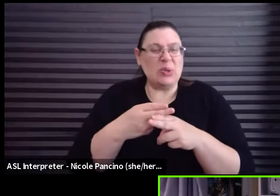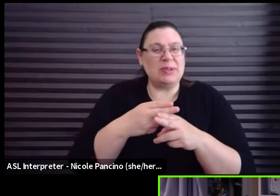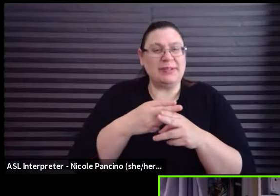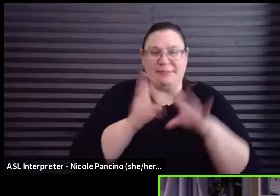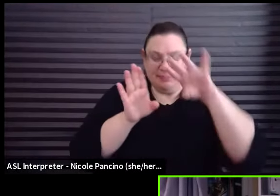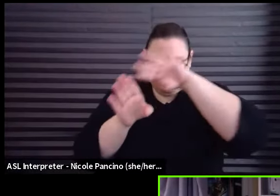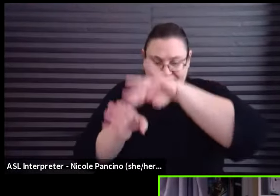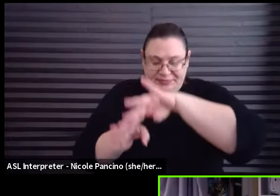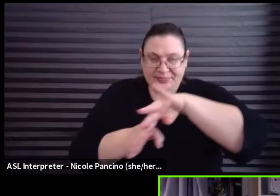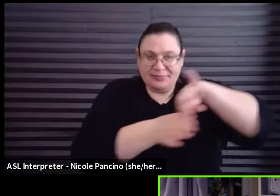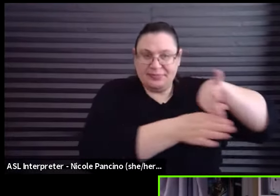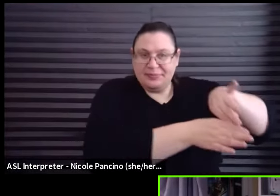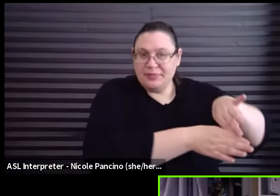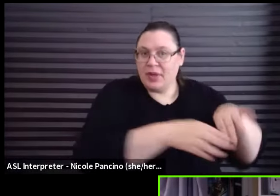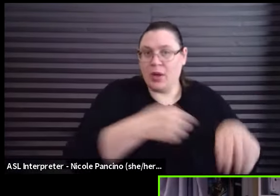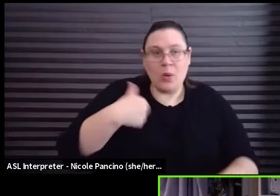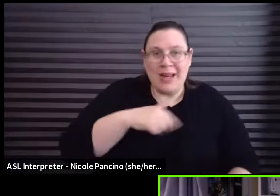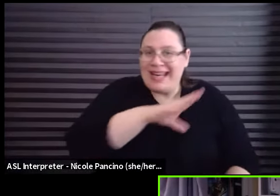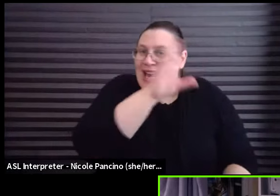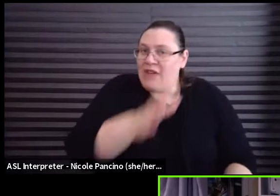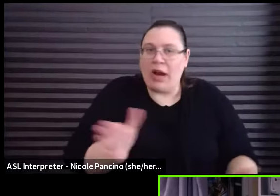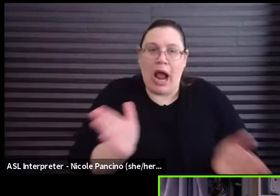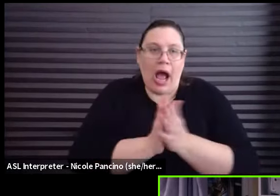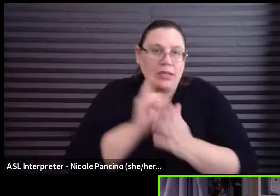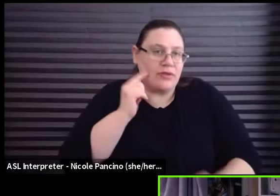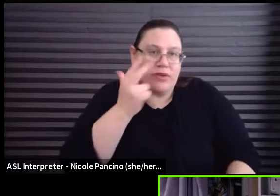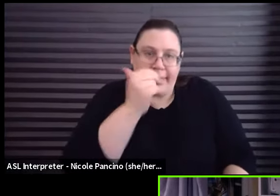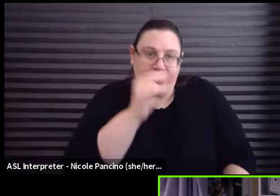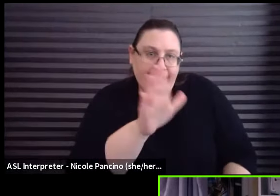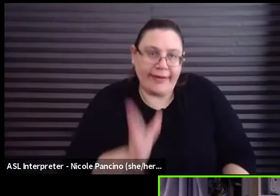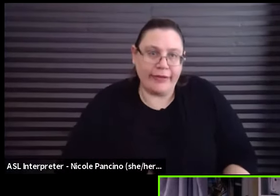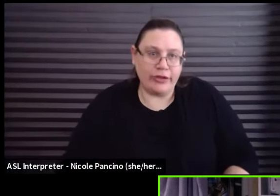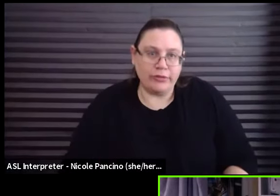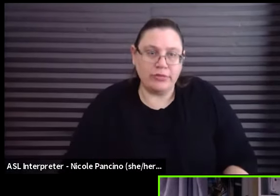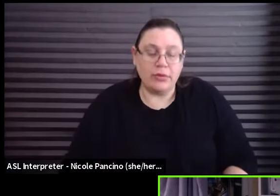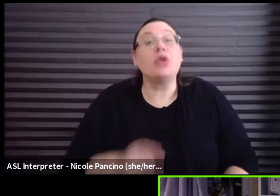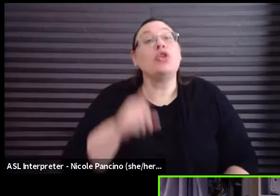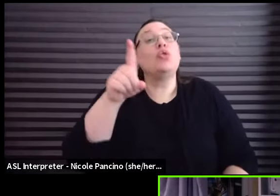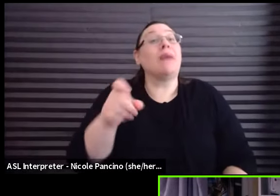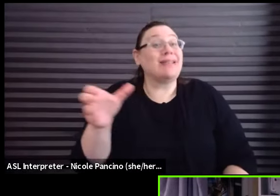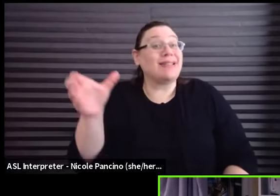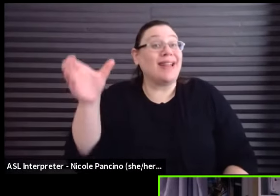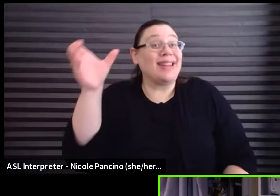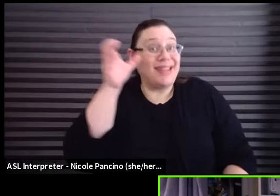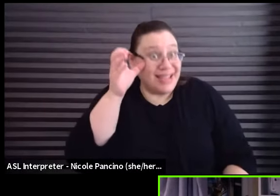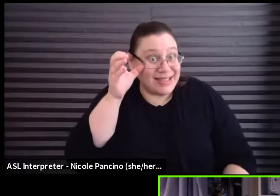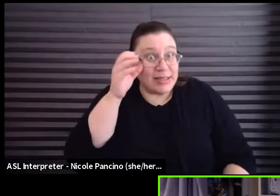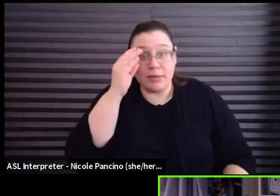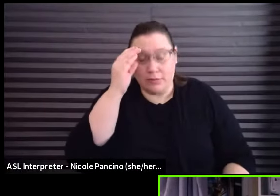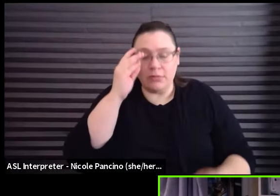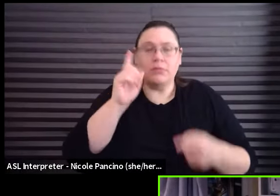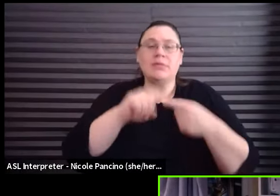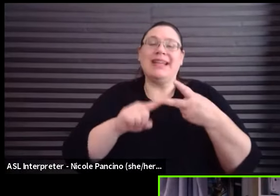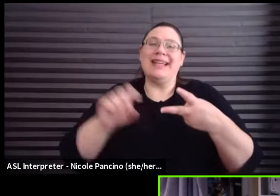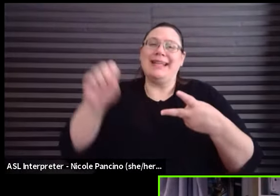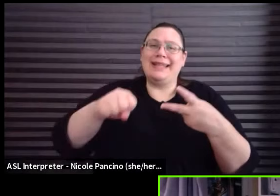hey, we're never going to ask you to be funny. We're only going to ask you to listen and to yes and what your scene partner does.